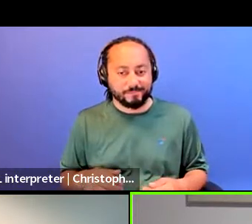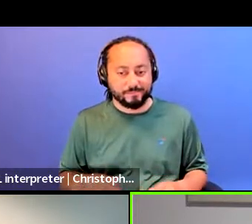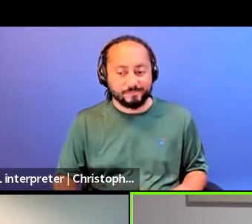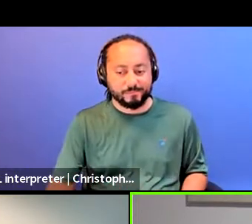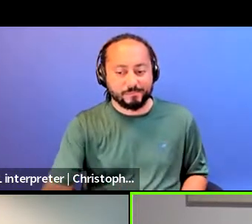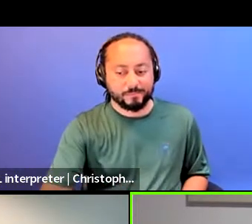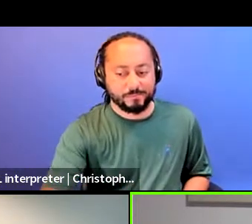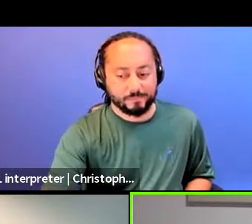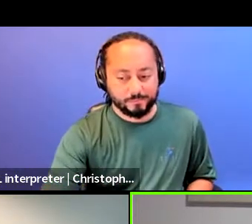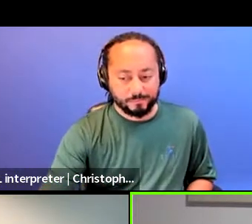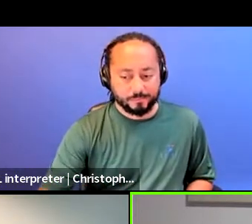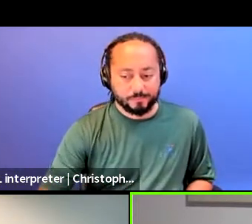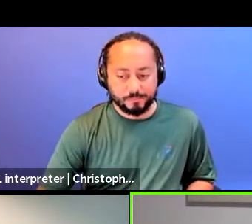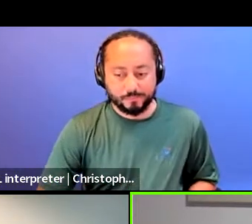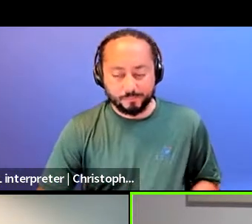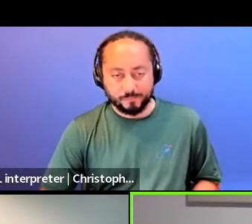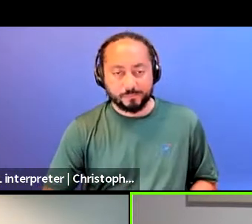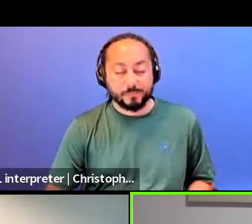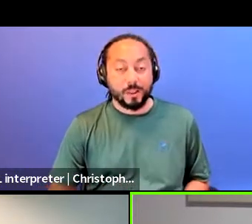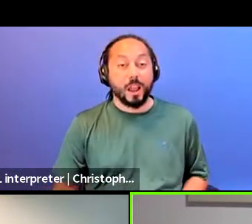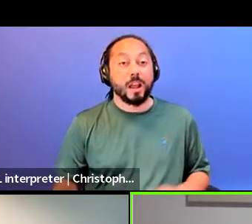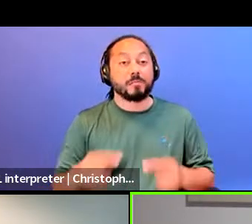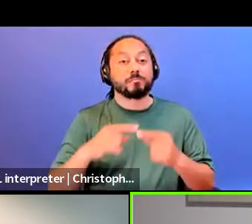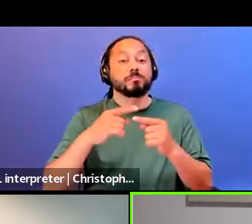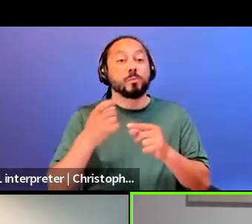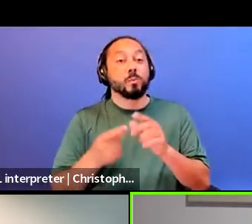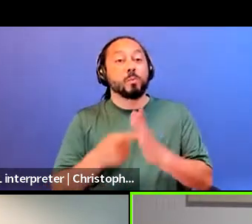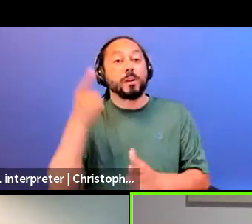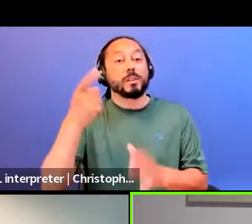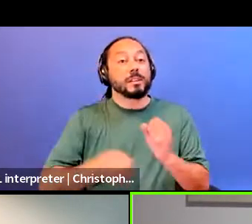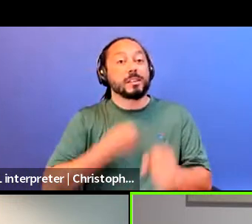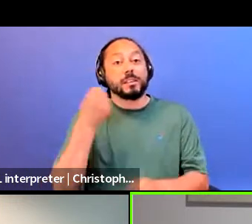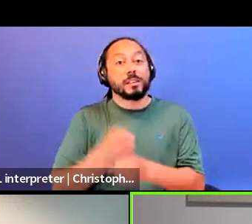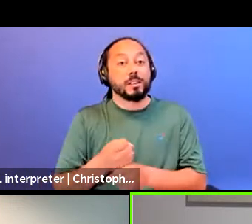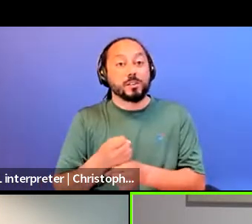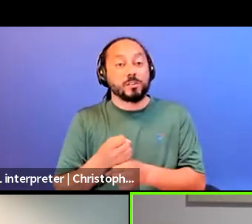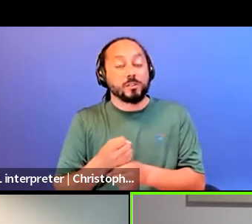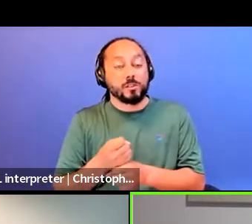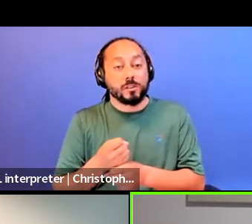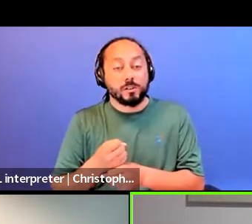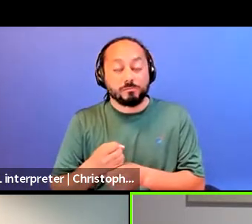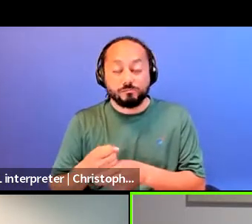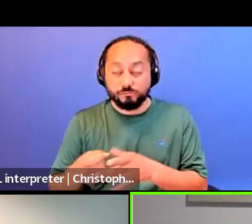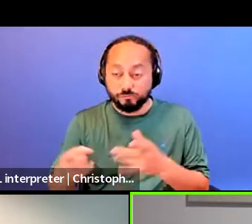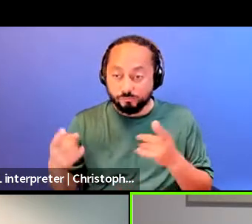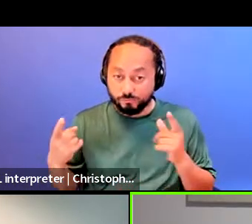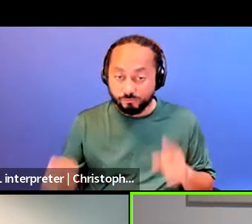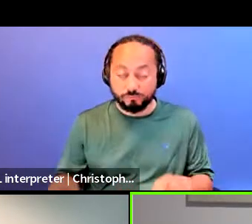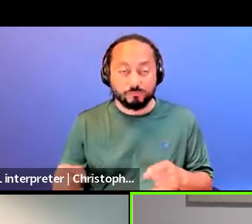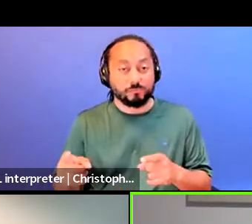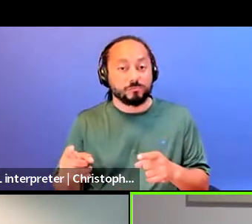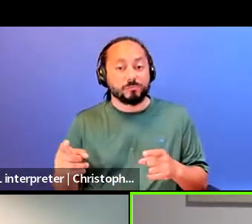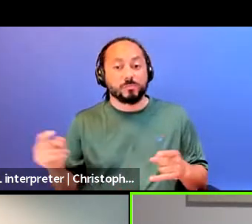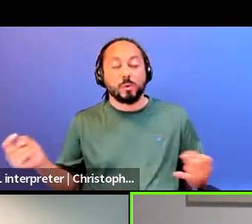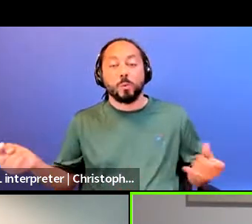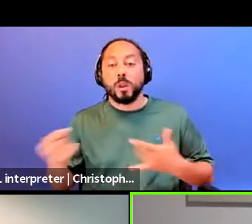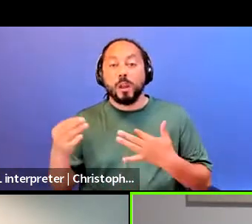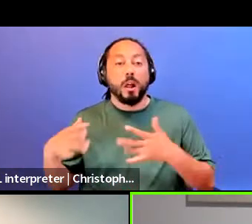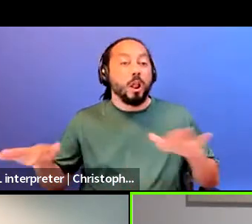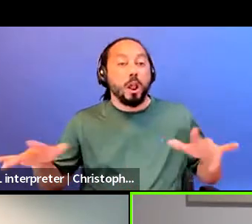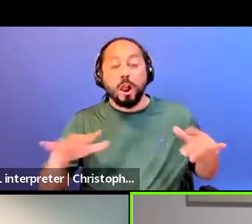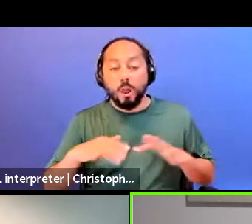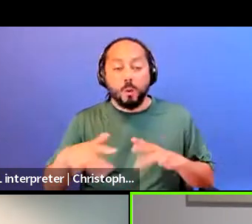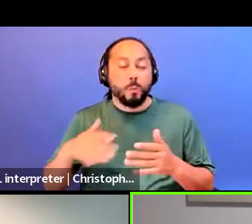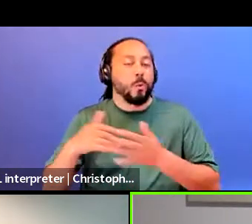once a year it'll come around and we get to revel in, you know, whatever, you know,